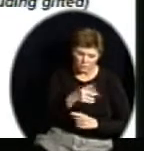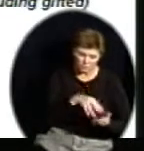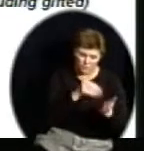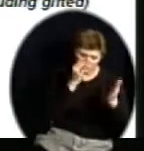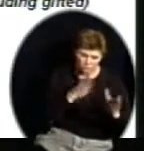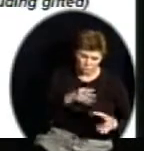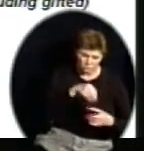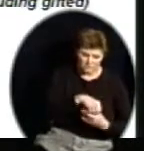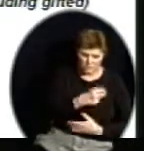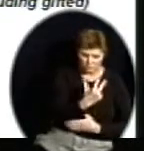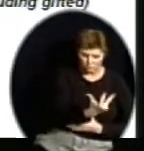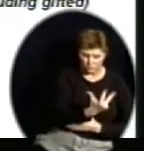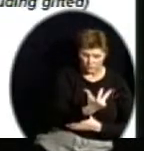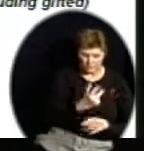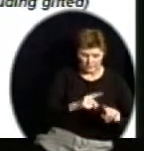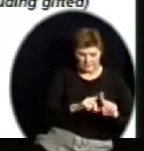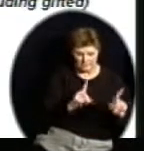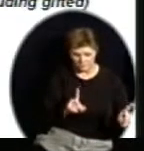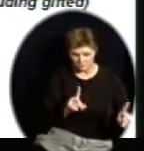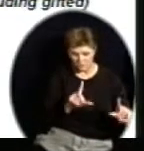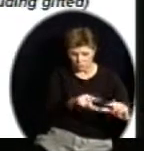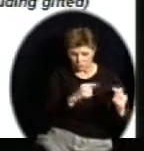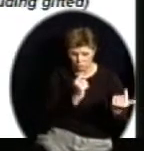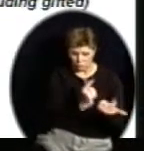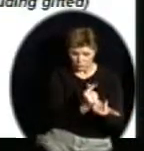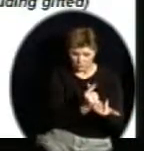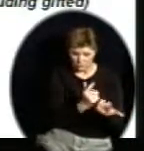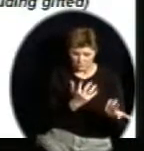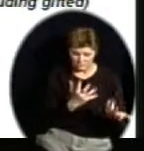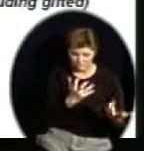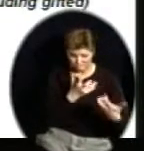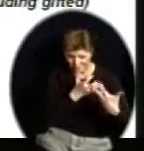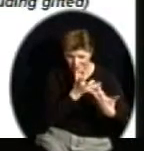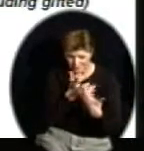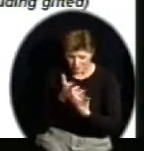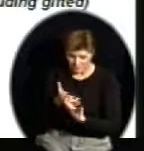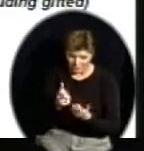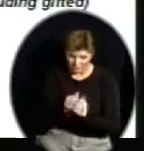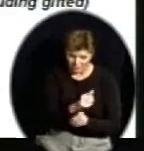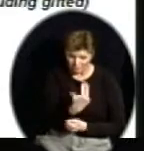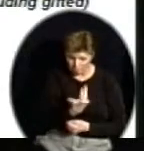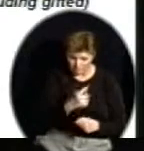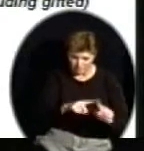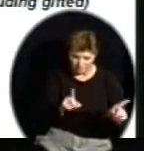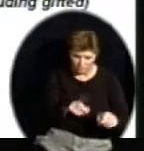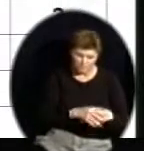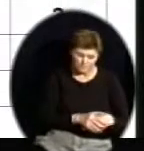just a minute a slide that shows the number of student groups that we have at each of the different levels.